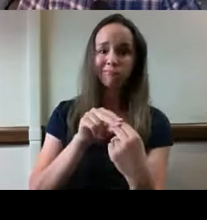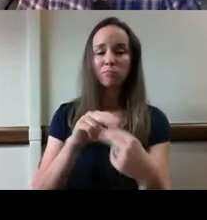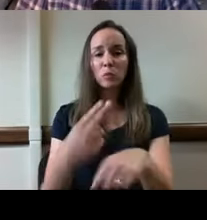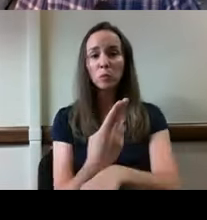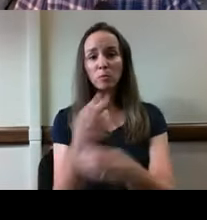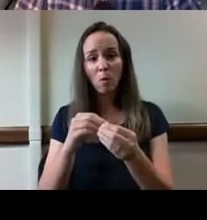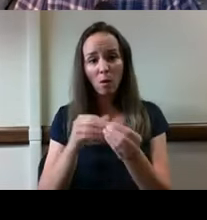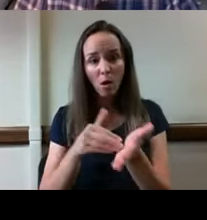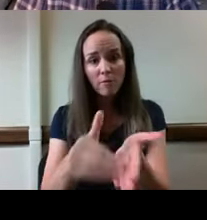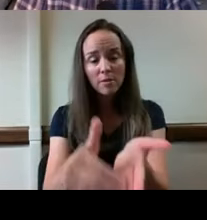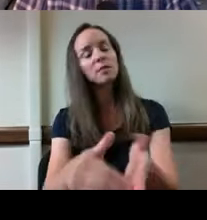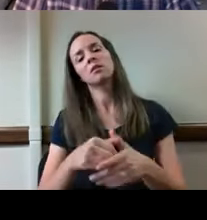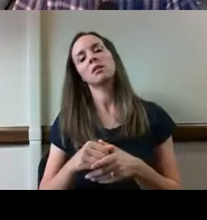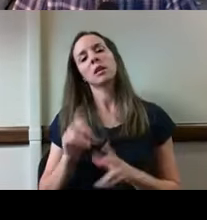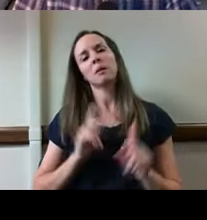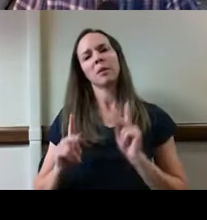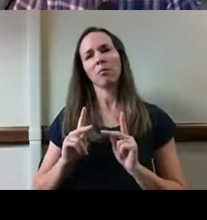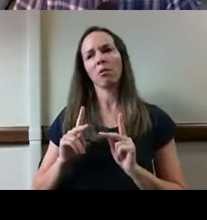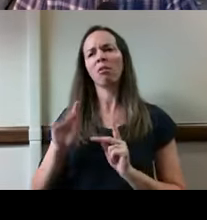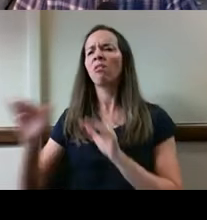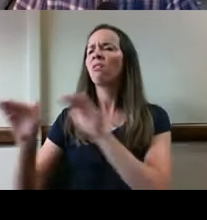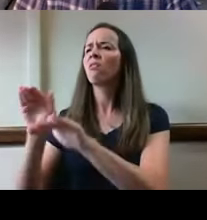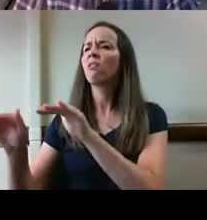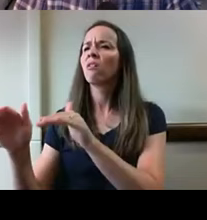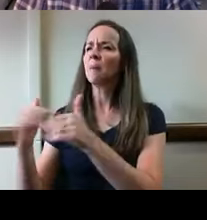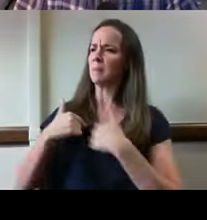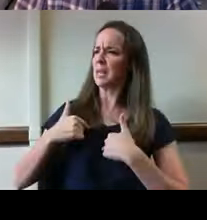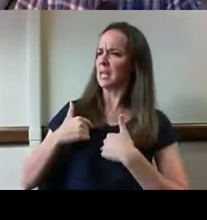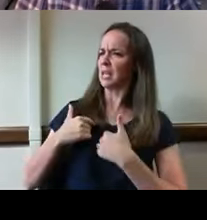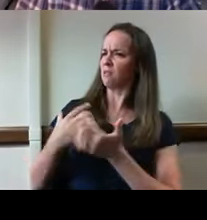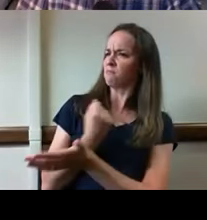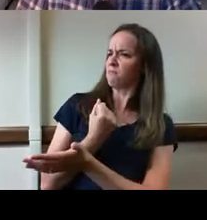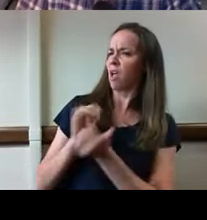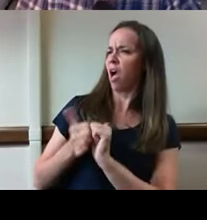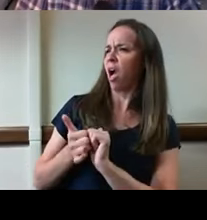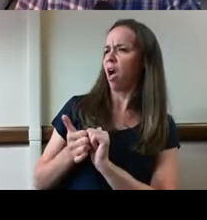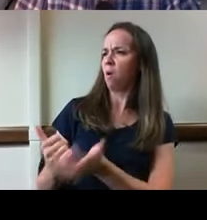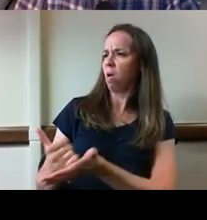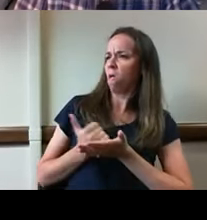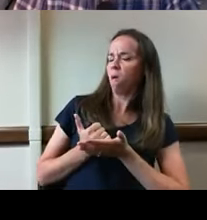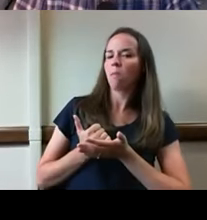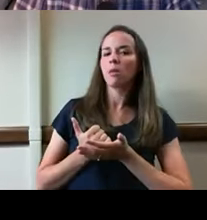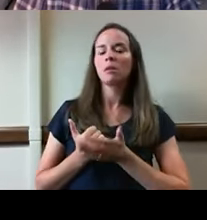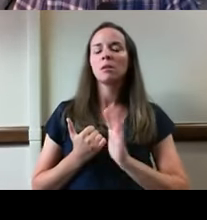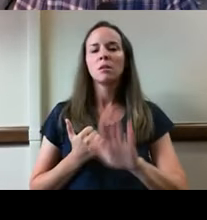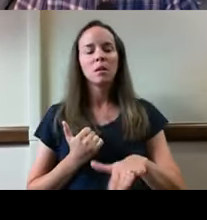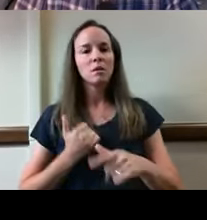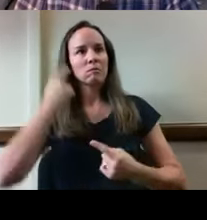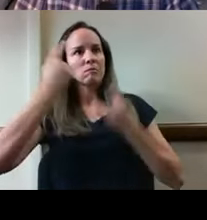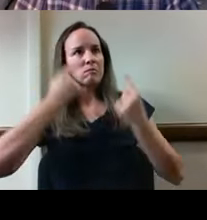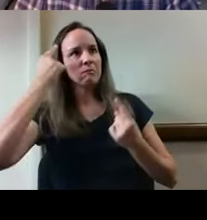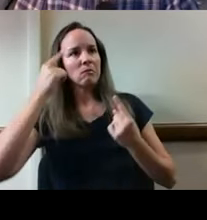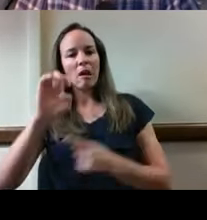us from our clients about them. And we're beginning to think about the ethical issues